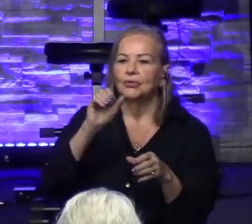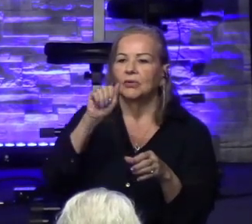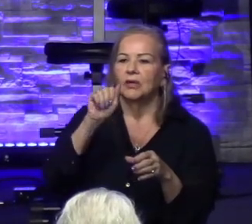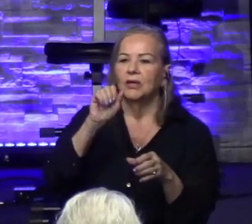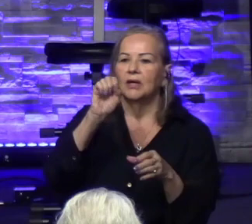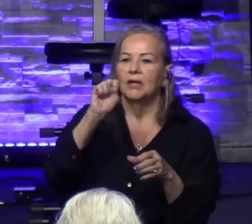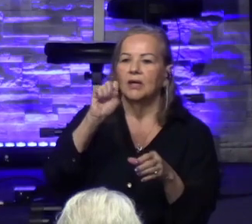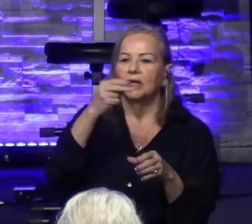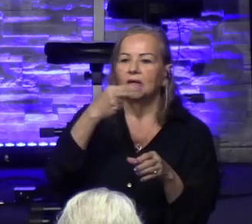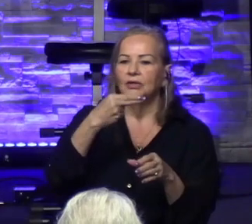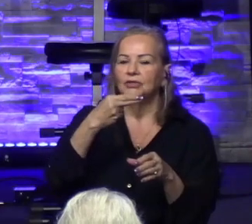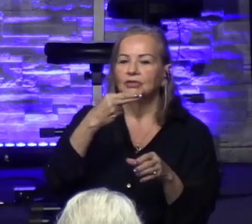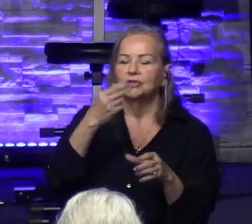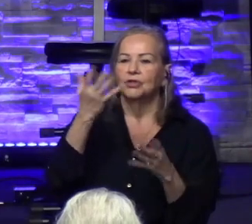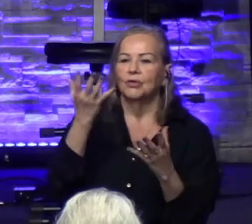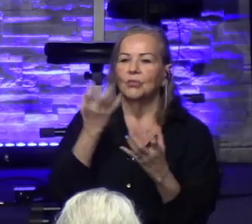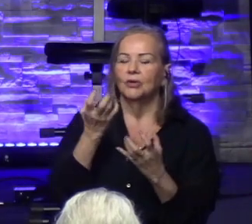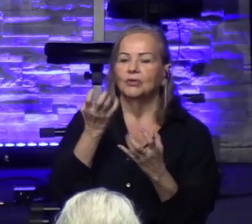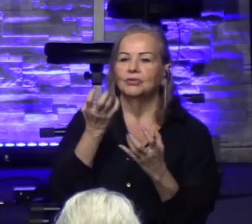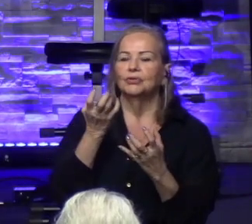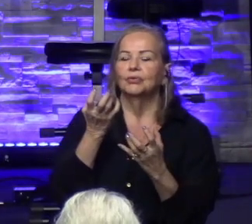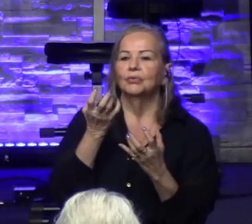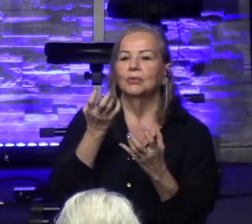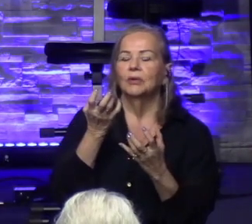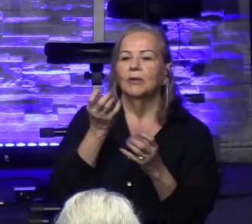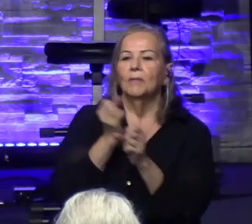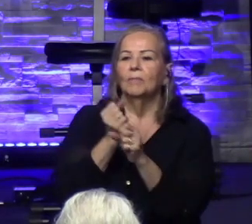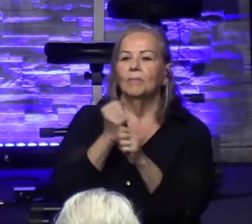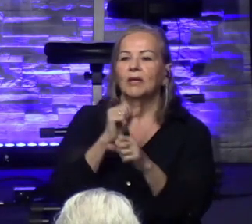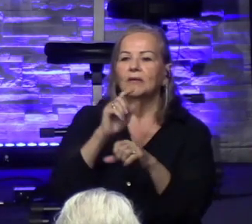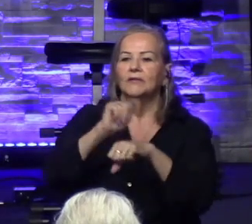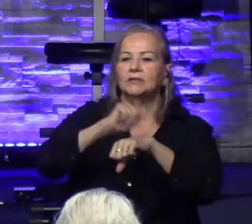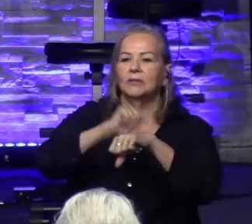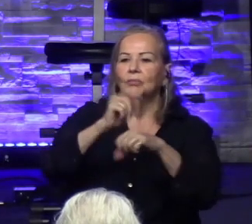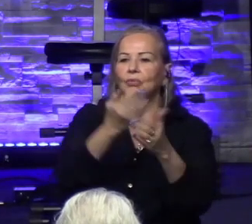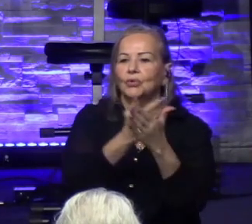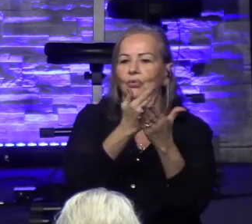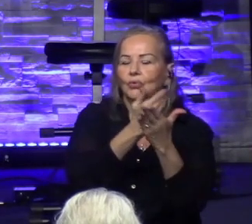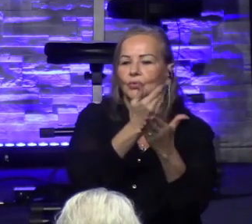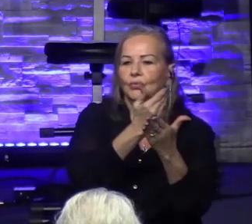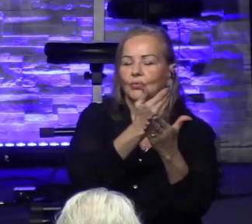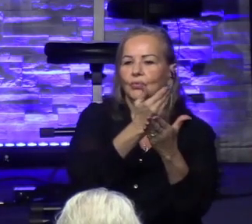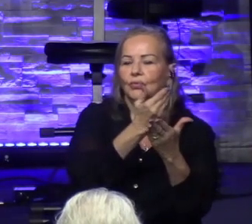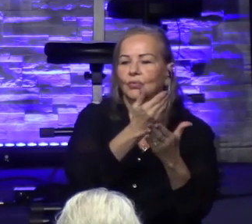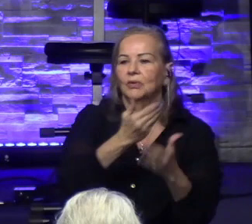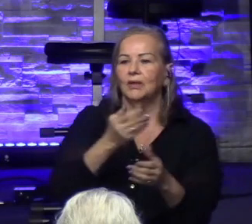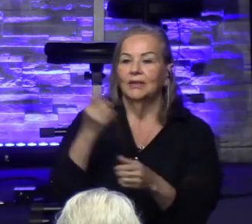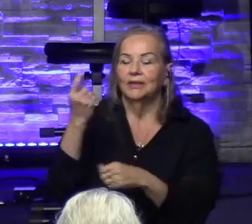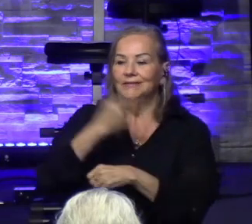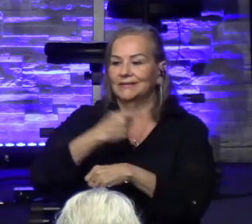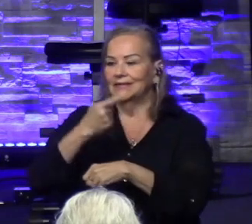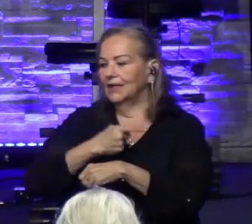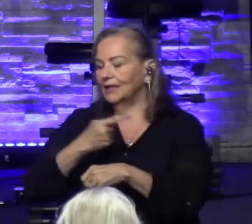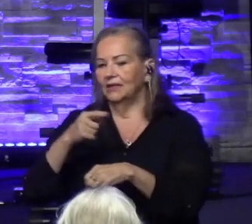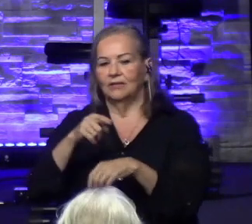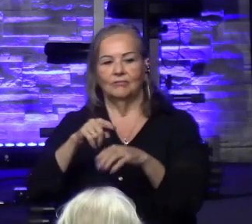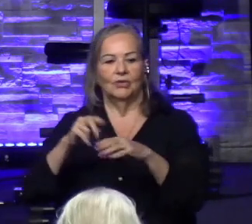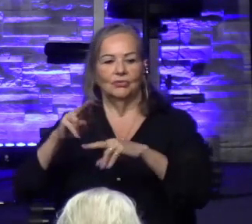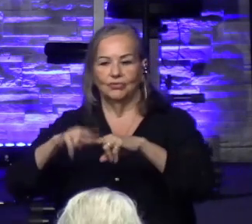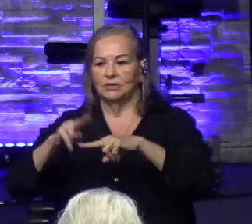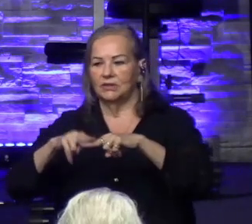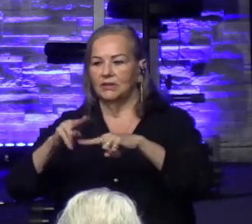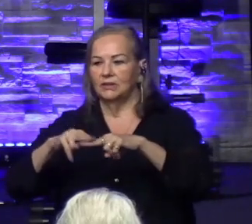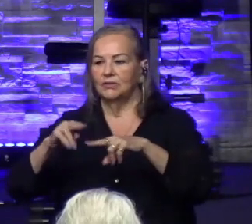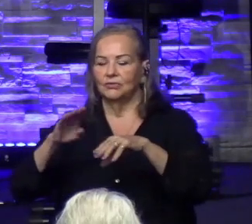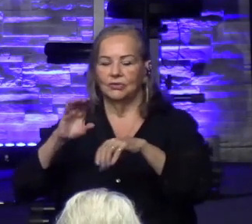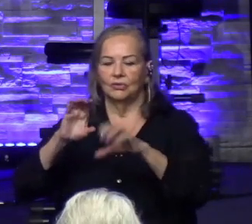temple. And today is our building fund pledge day. On the seat you'll see cards there that we'll